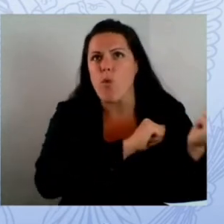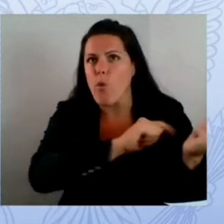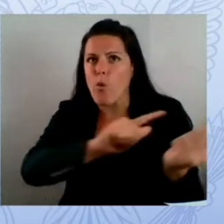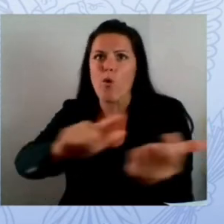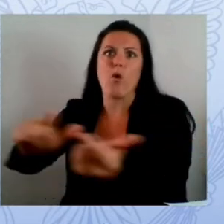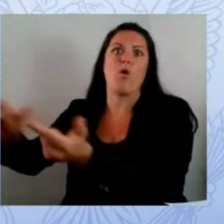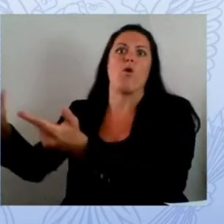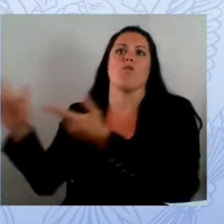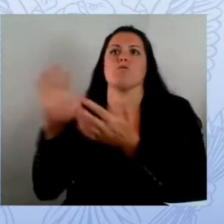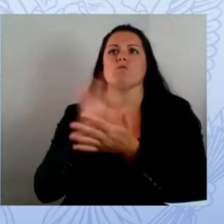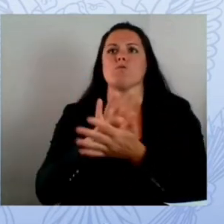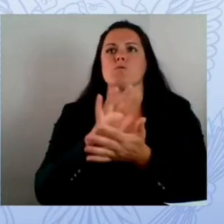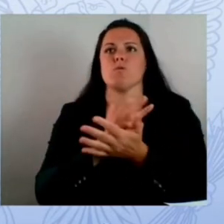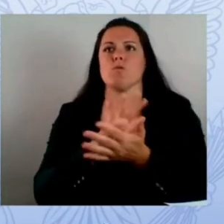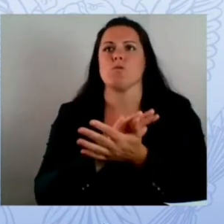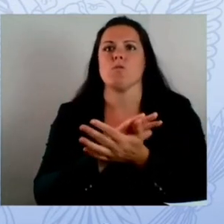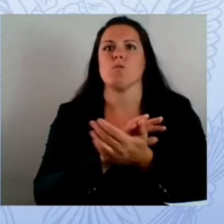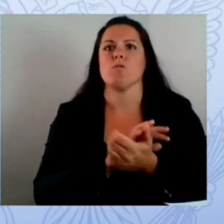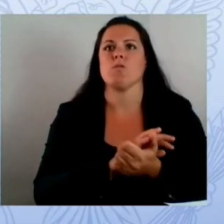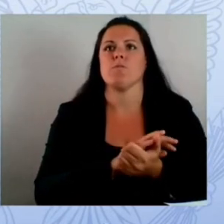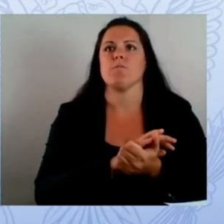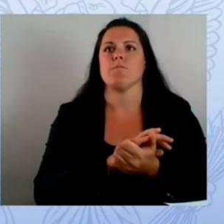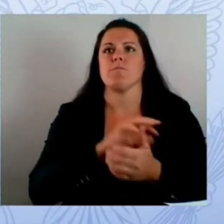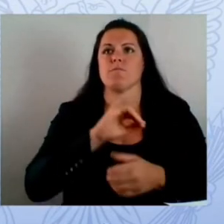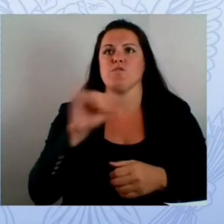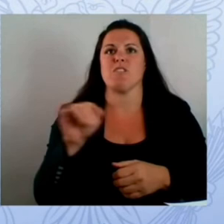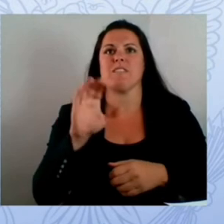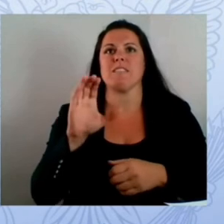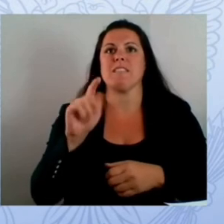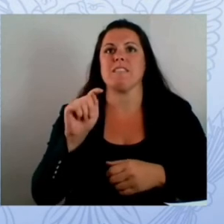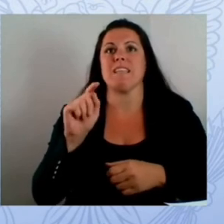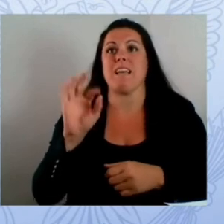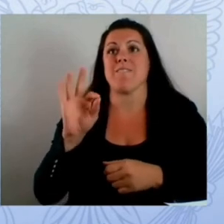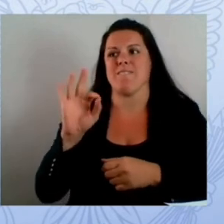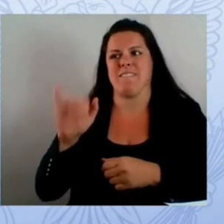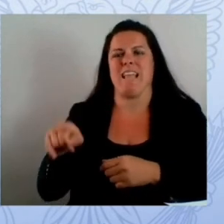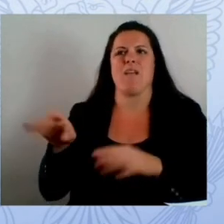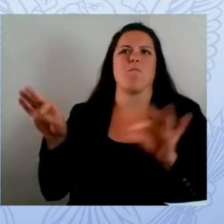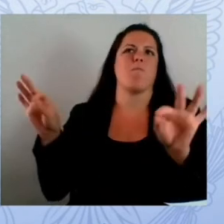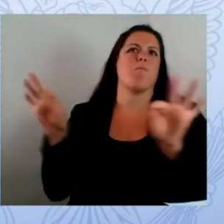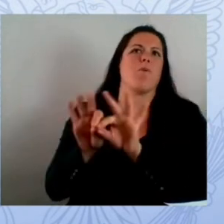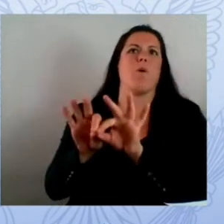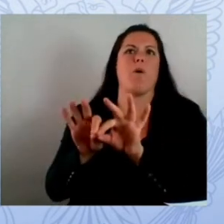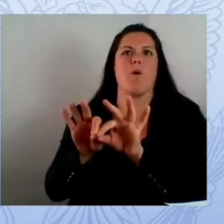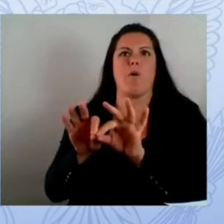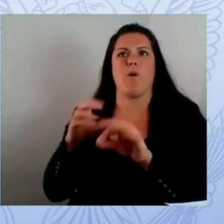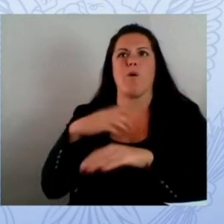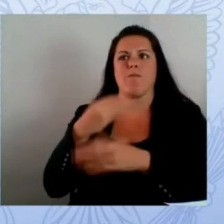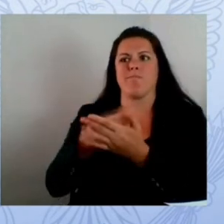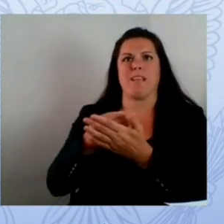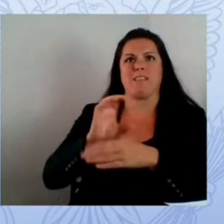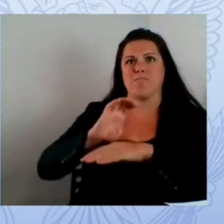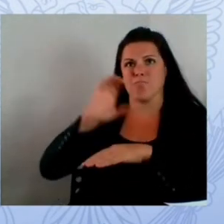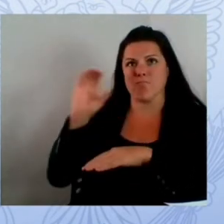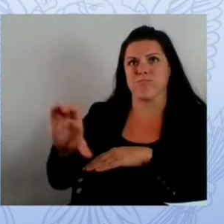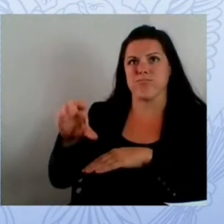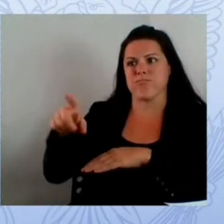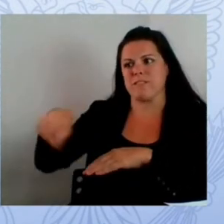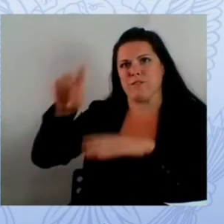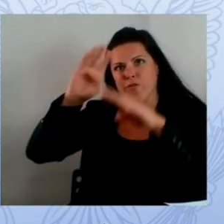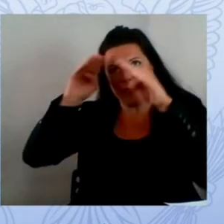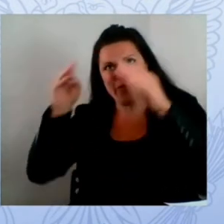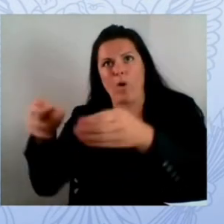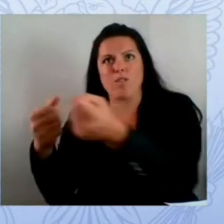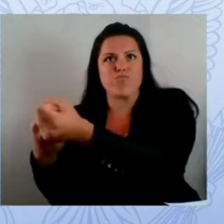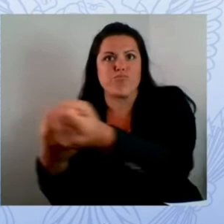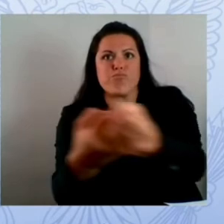done is to make sure everyone's aware that it's there and we mobilize immediately when needed the second part of this is